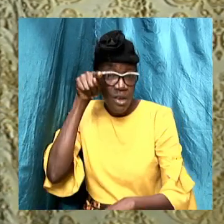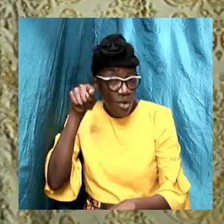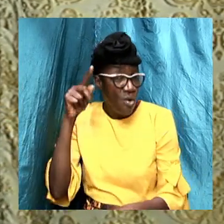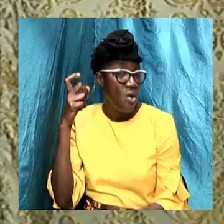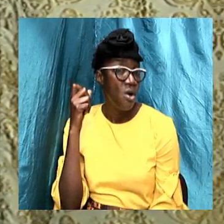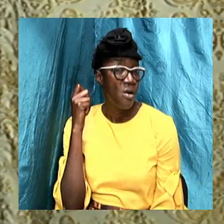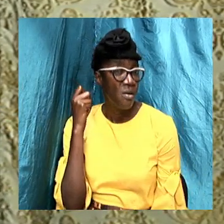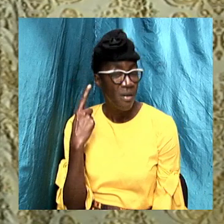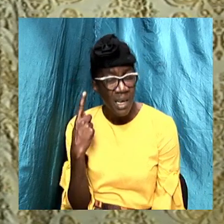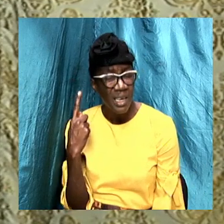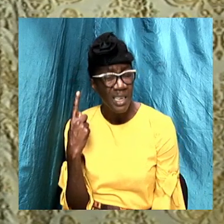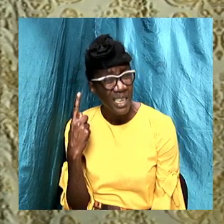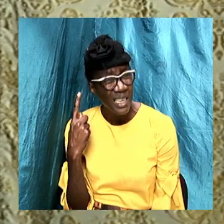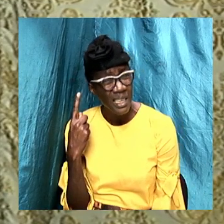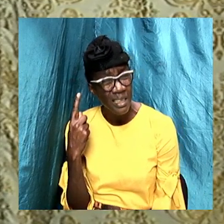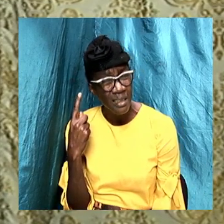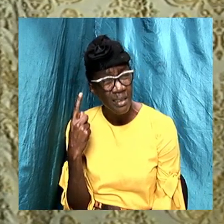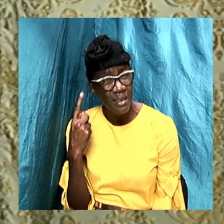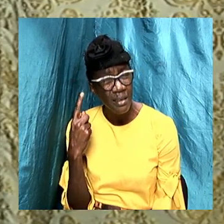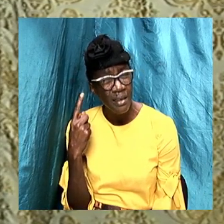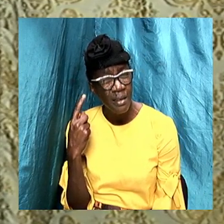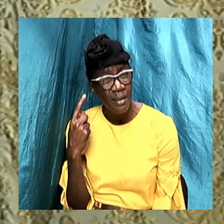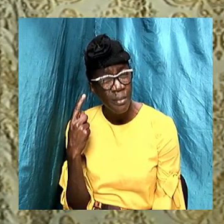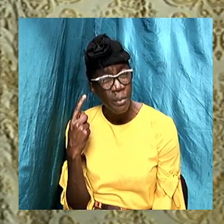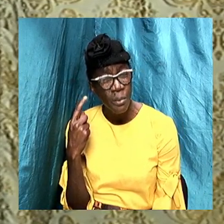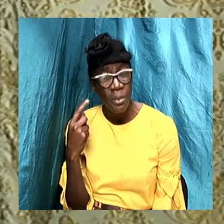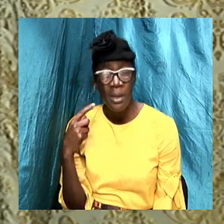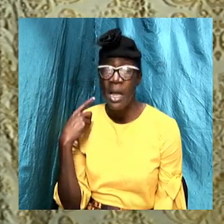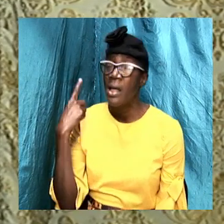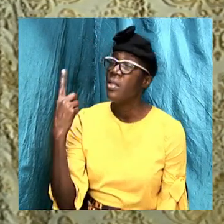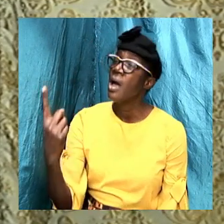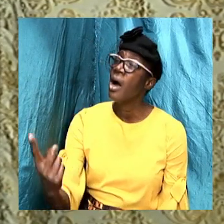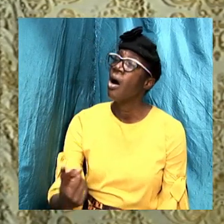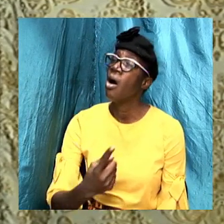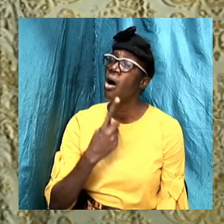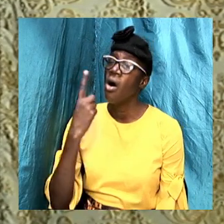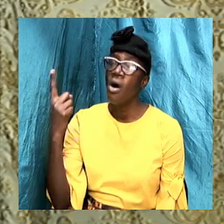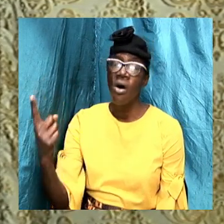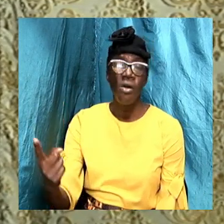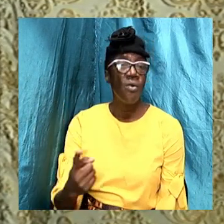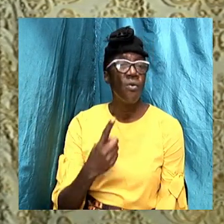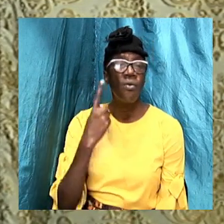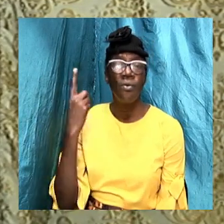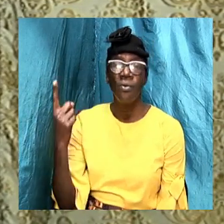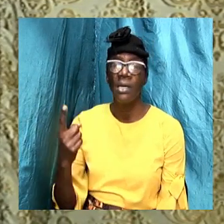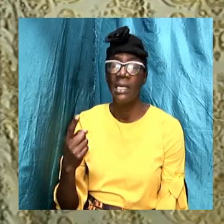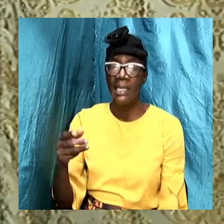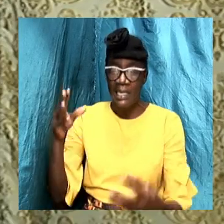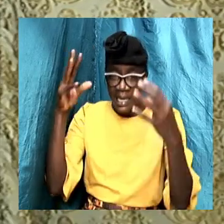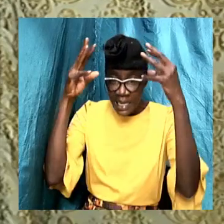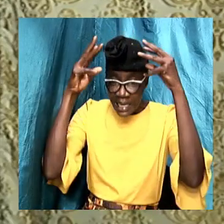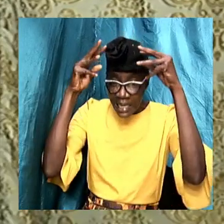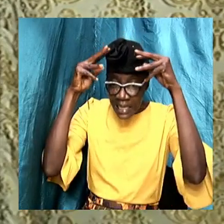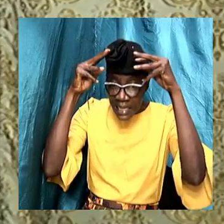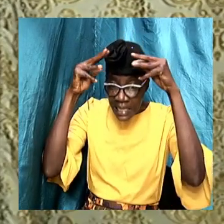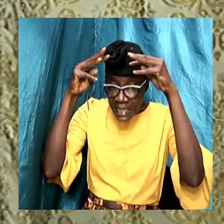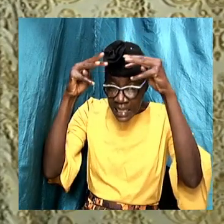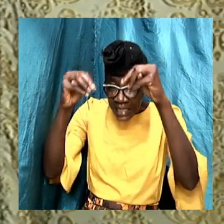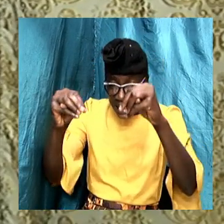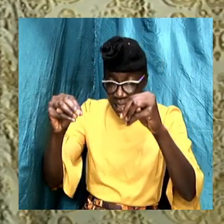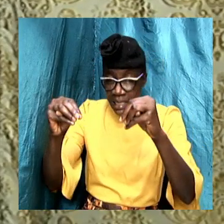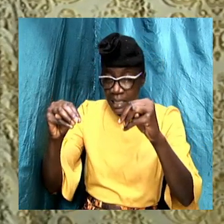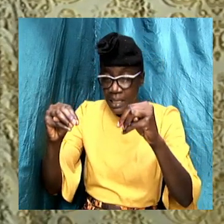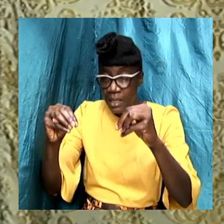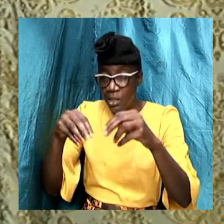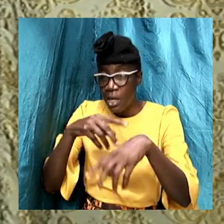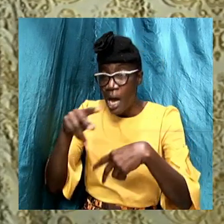they always preach, they always teach, write about persons